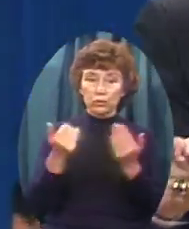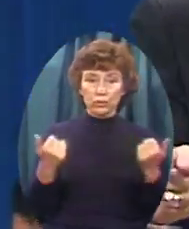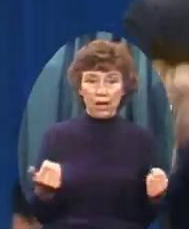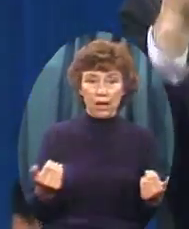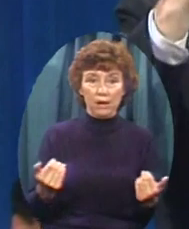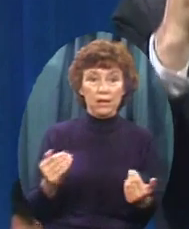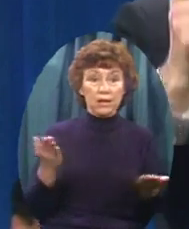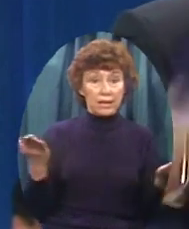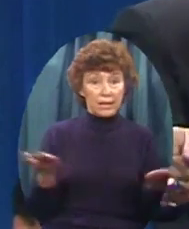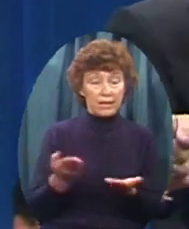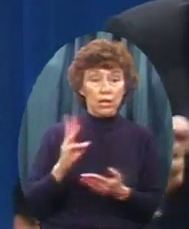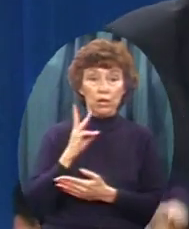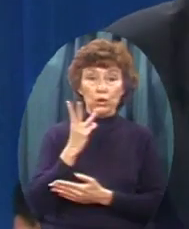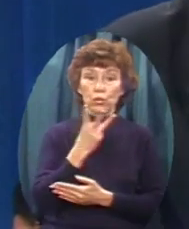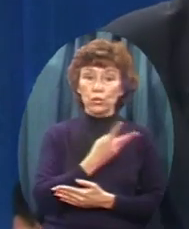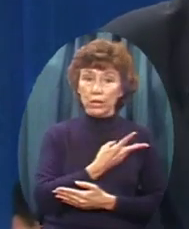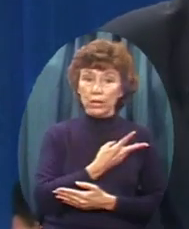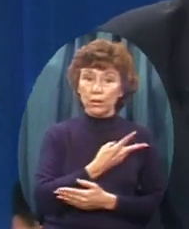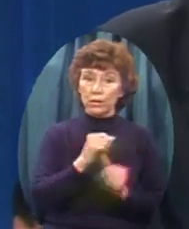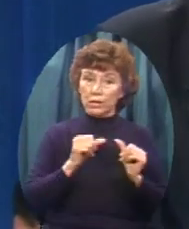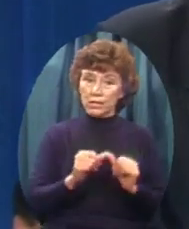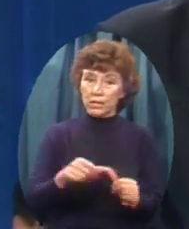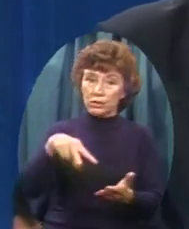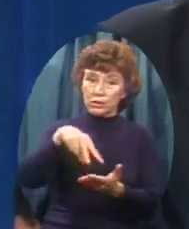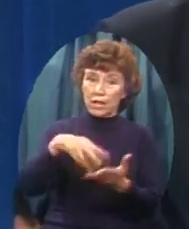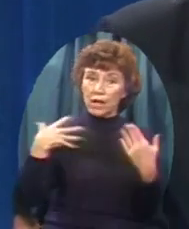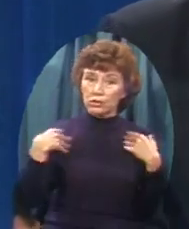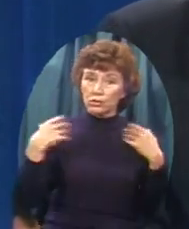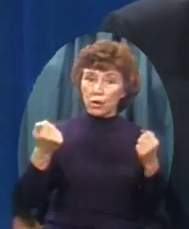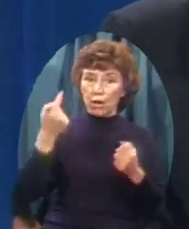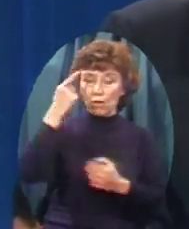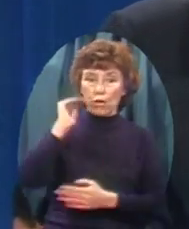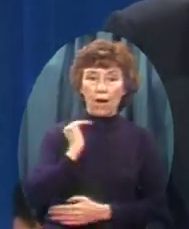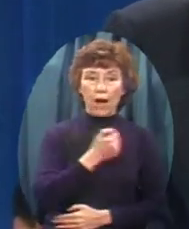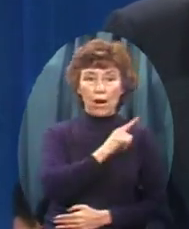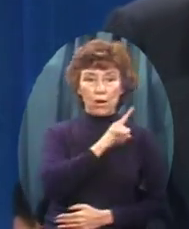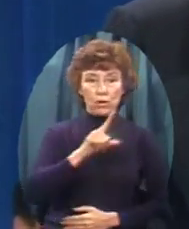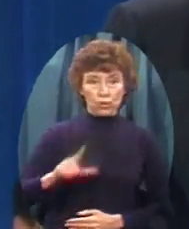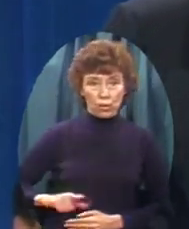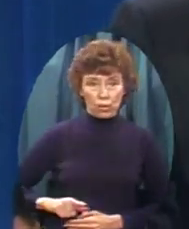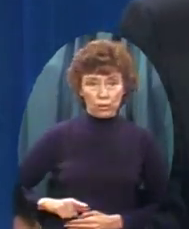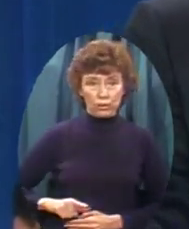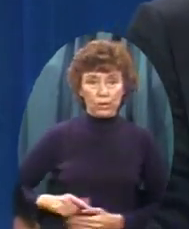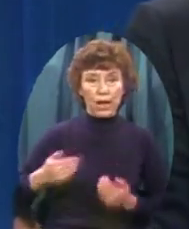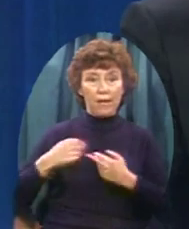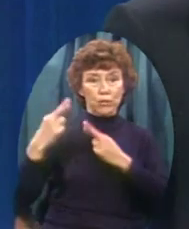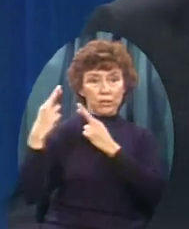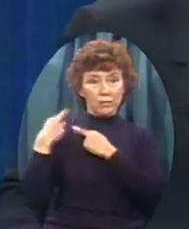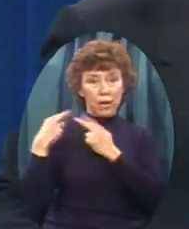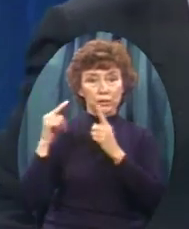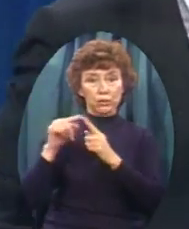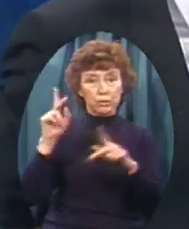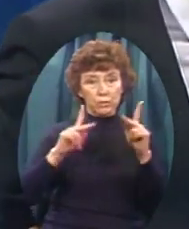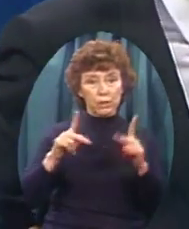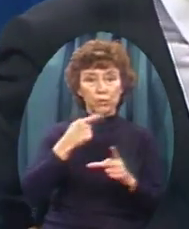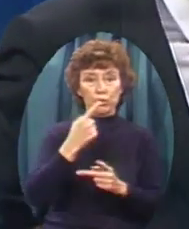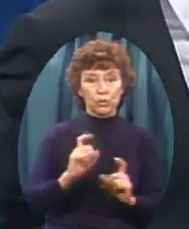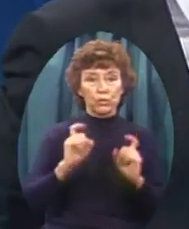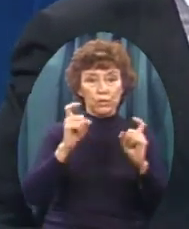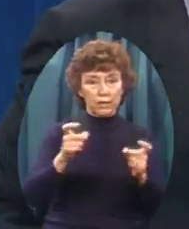Of this ministry And especially our Lord And I hope that Every one of you Will go out of here Determined under God